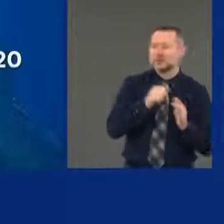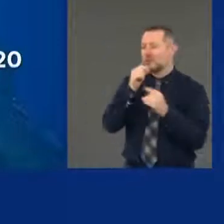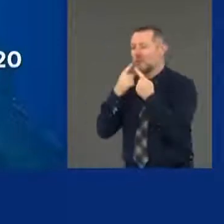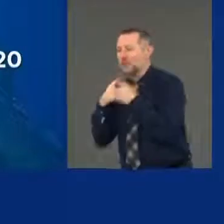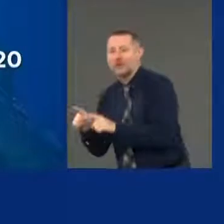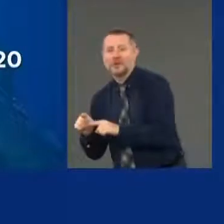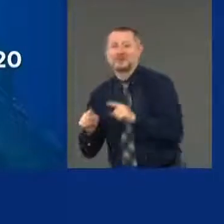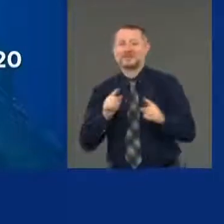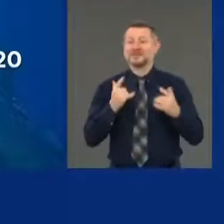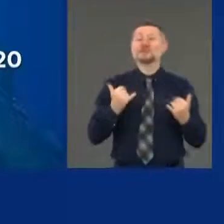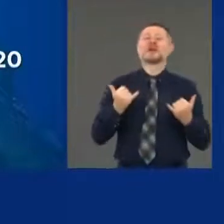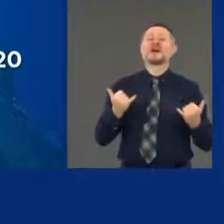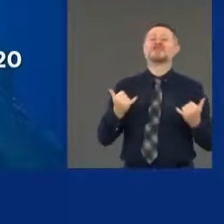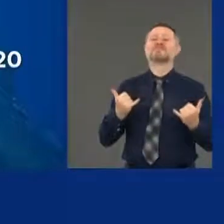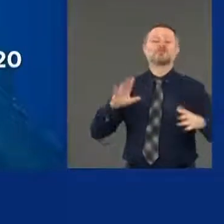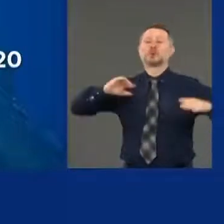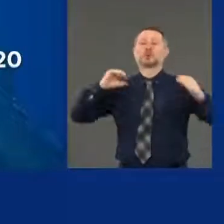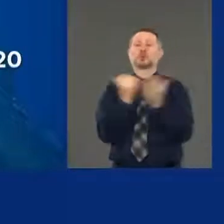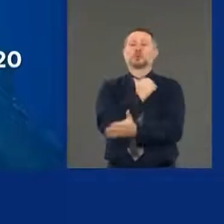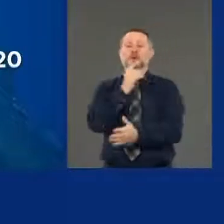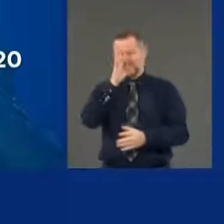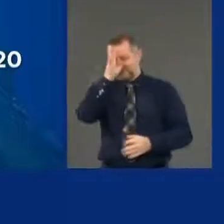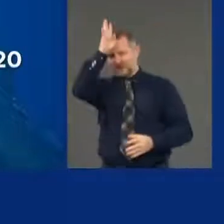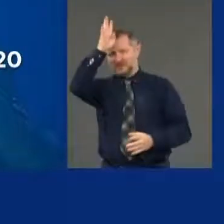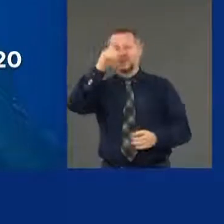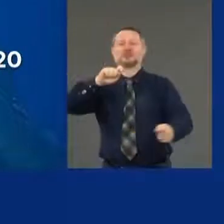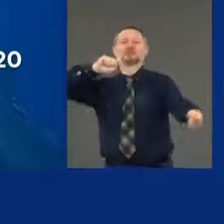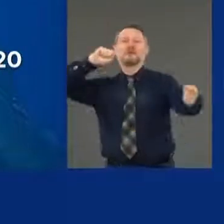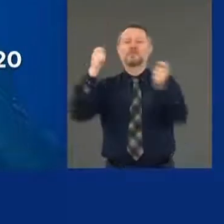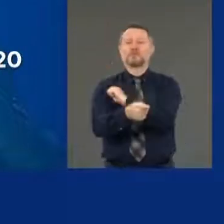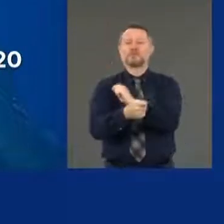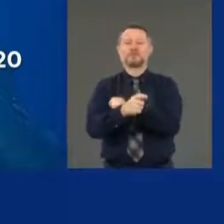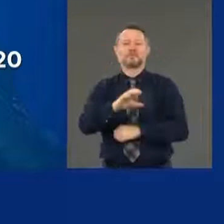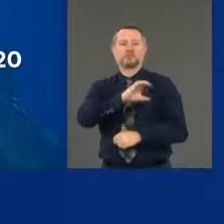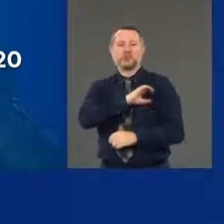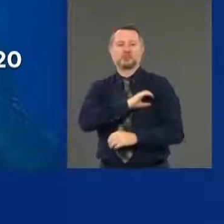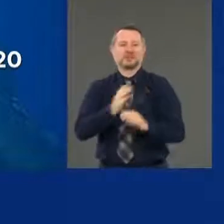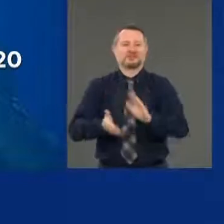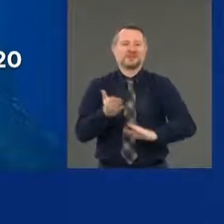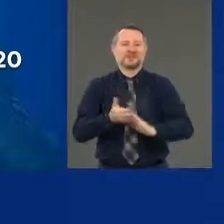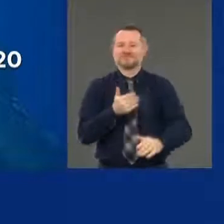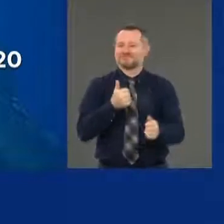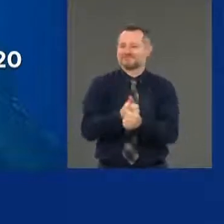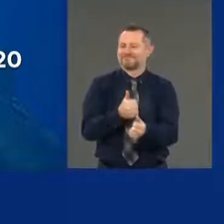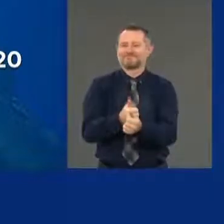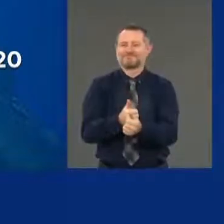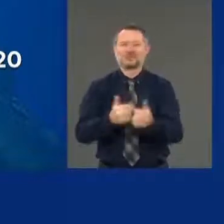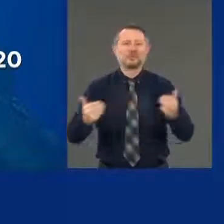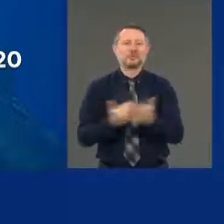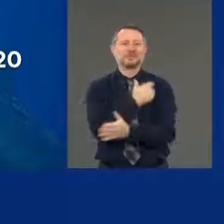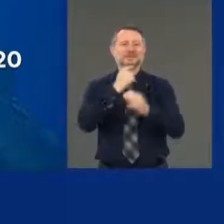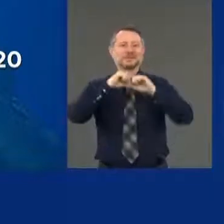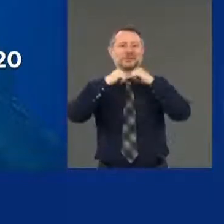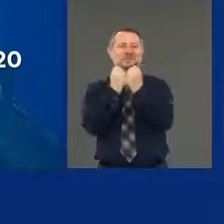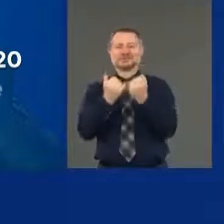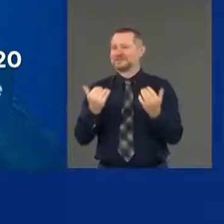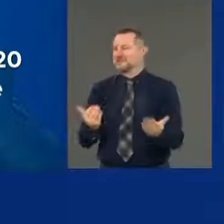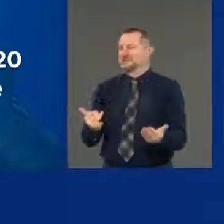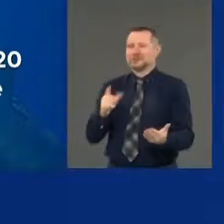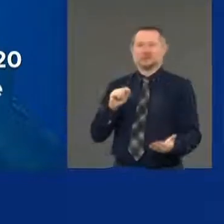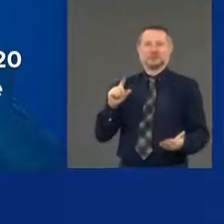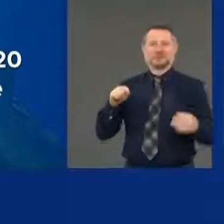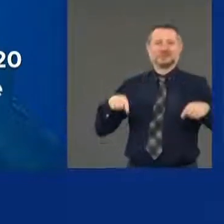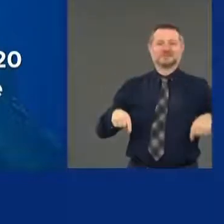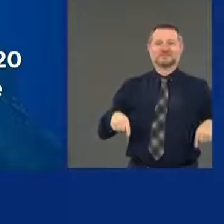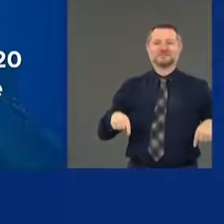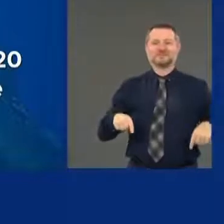for a new generation and a new society. Because that's where we are. And that's the only answer to